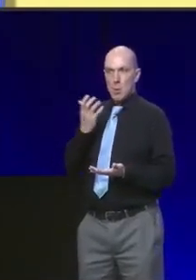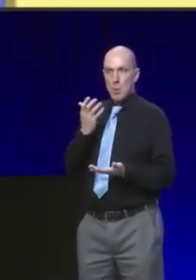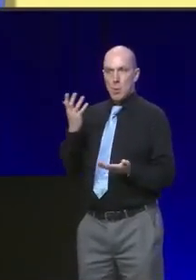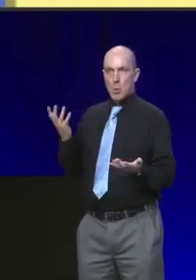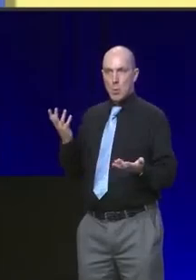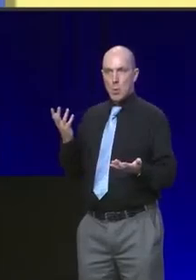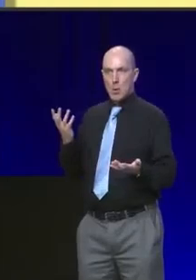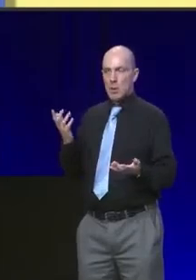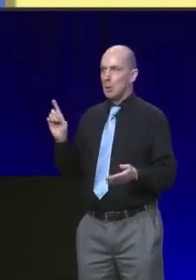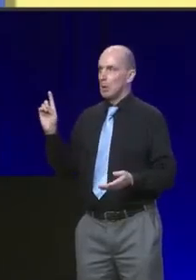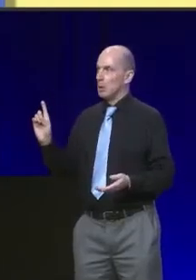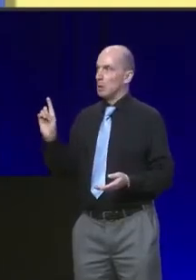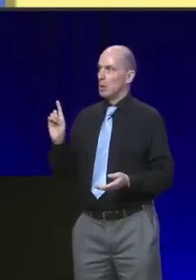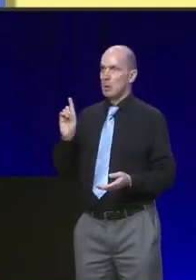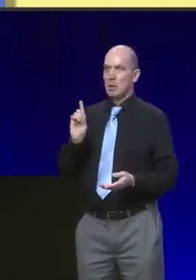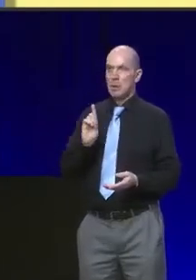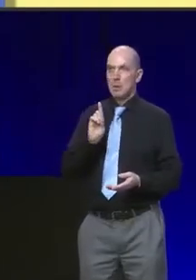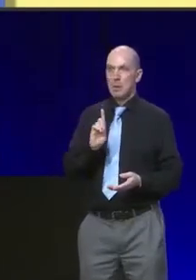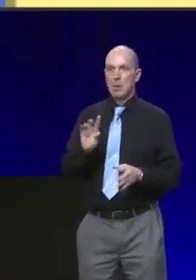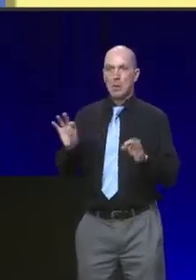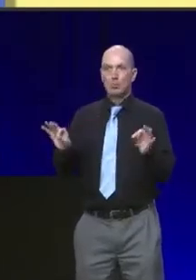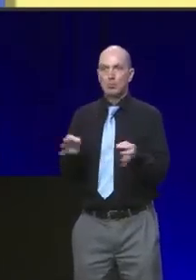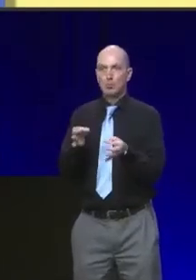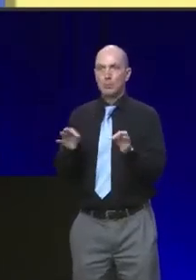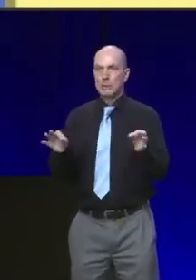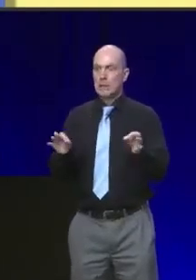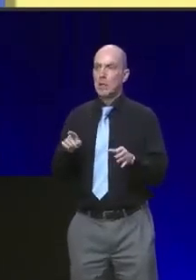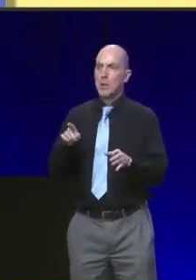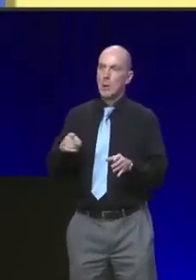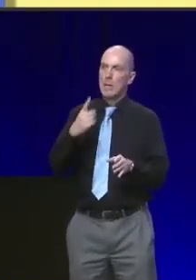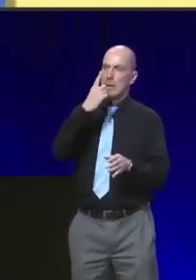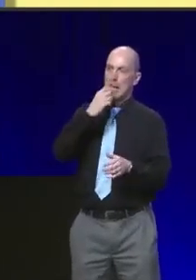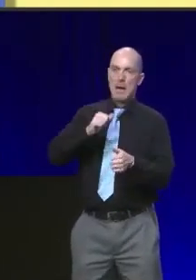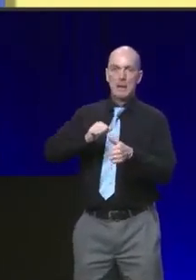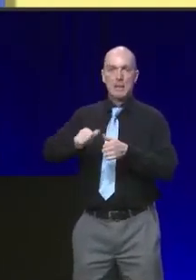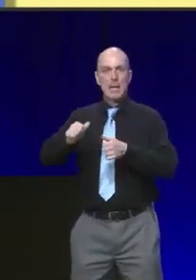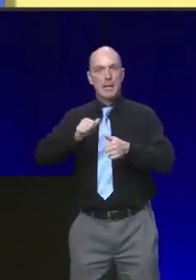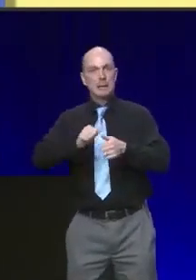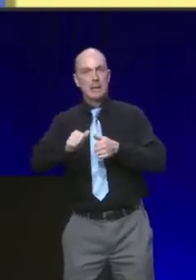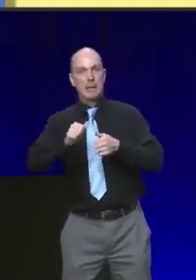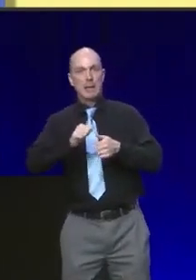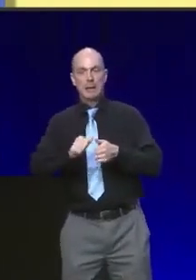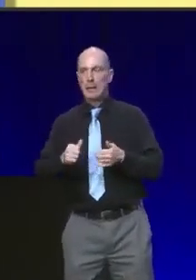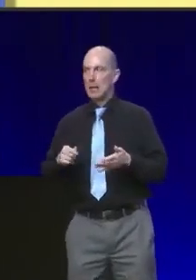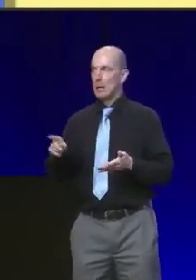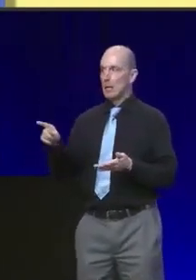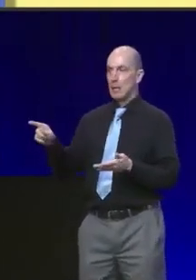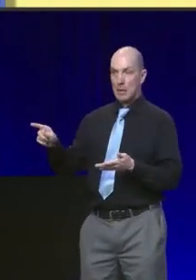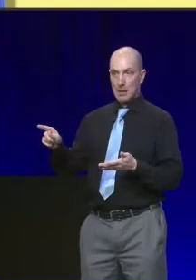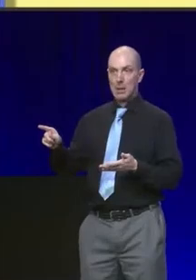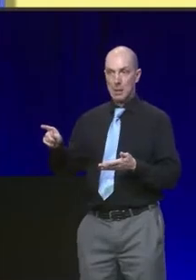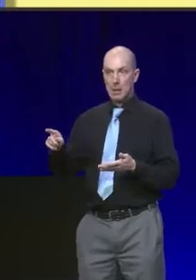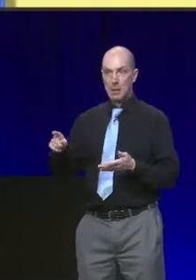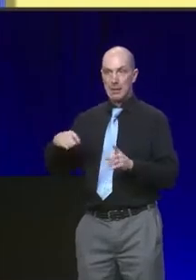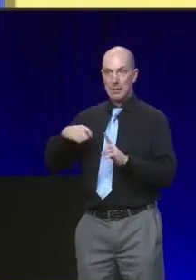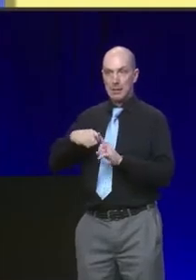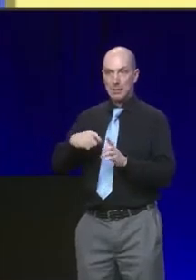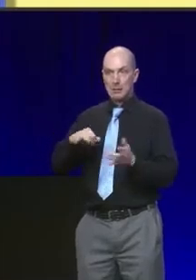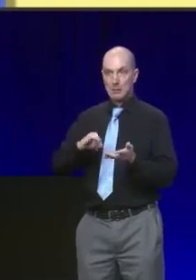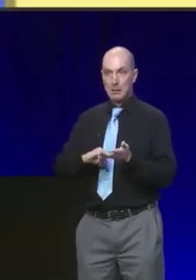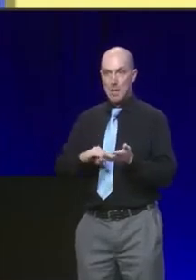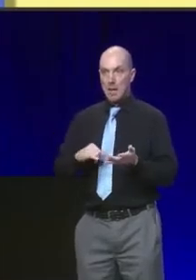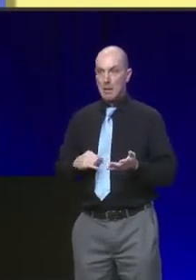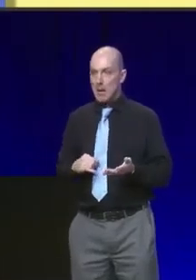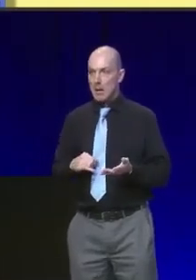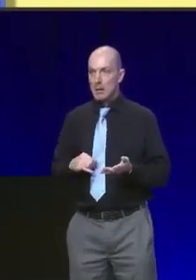Street to the tune of things can only get better. The current Prime Minister tells us, the current Labour Prime Minister tells us